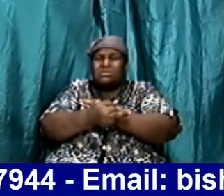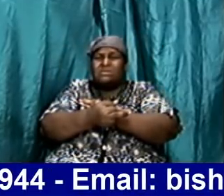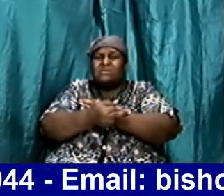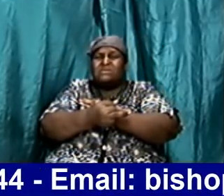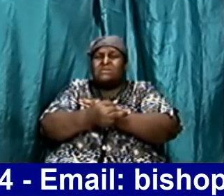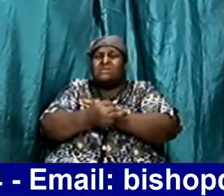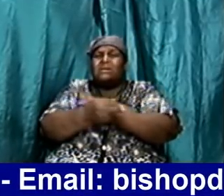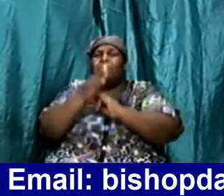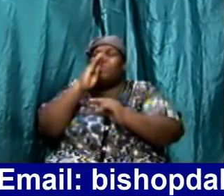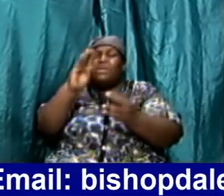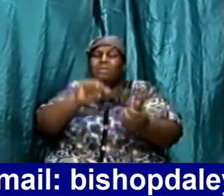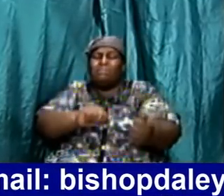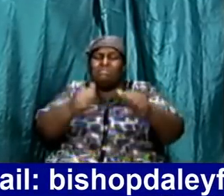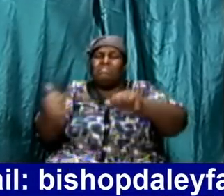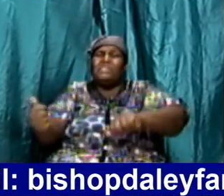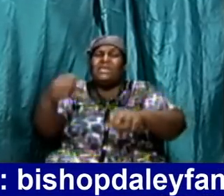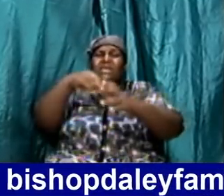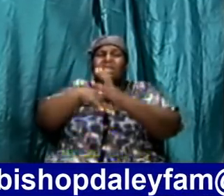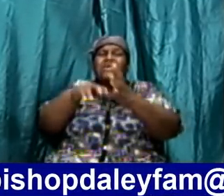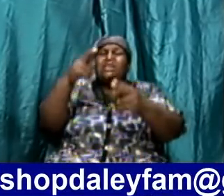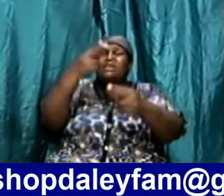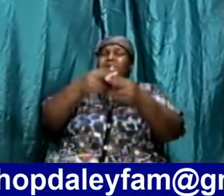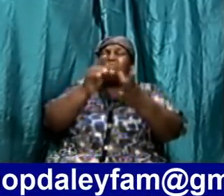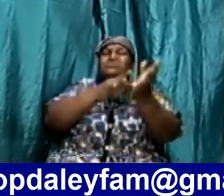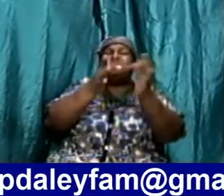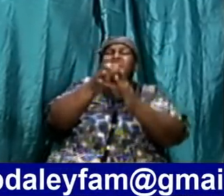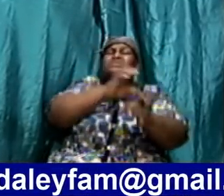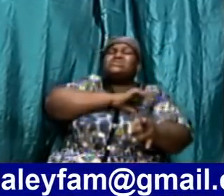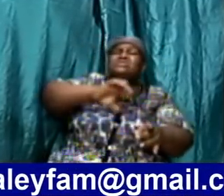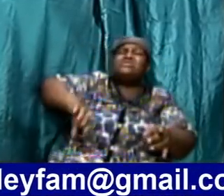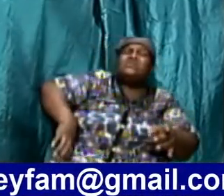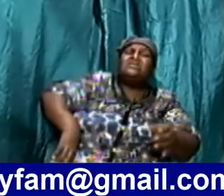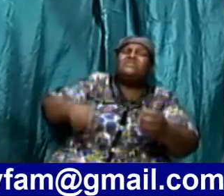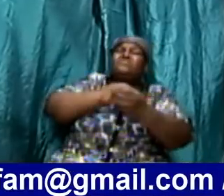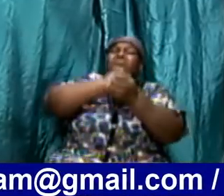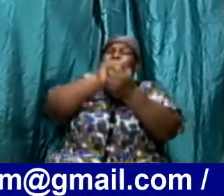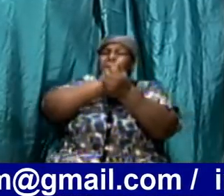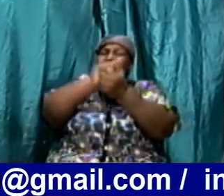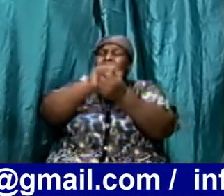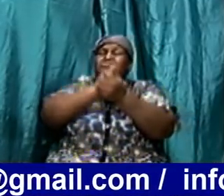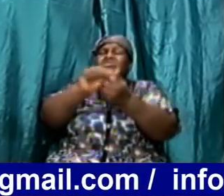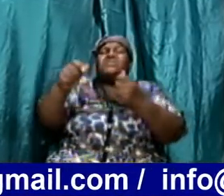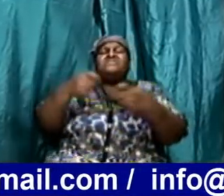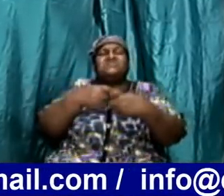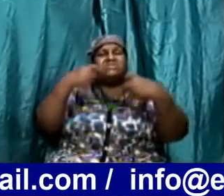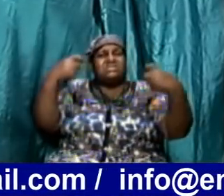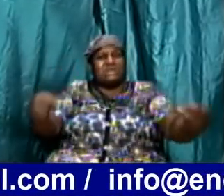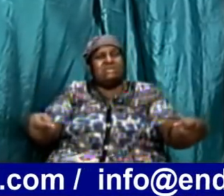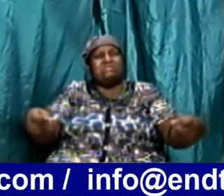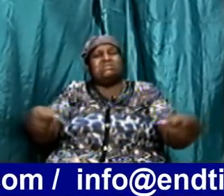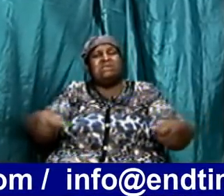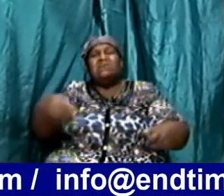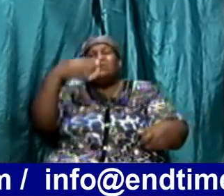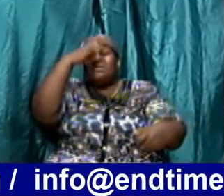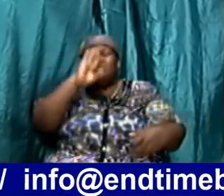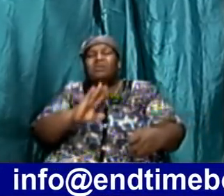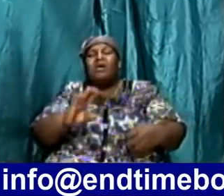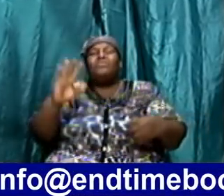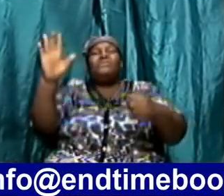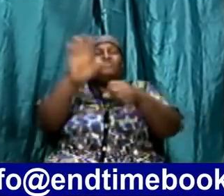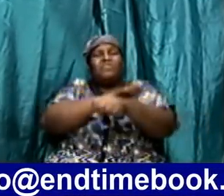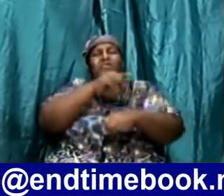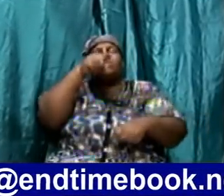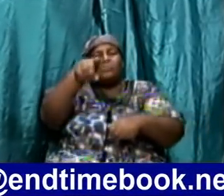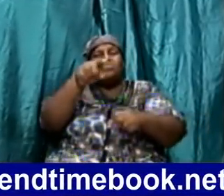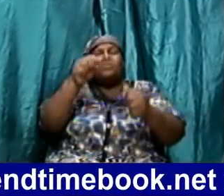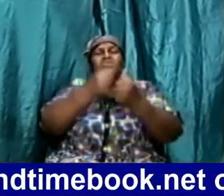and be baptized in the name of Jesus Christ for the remission of your sins God is going to fill you with the Holy Ghost and